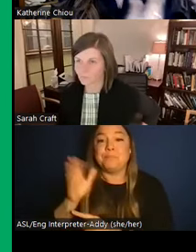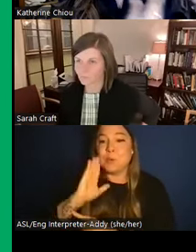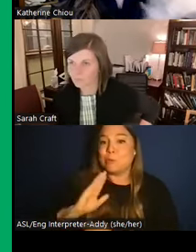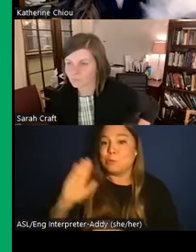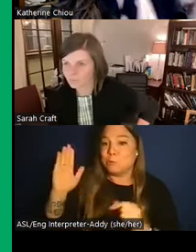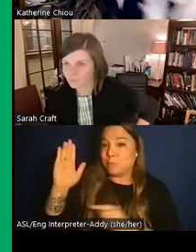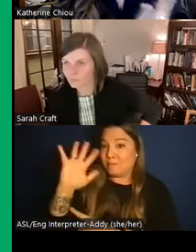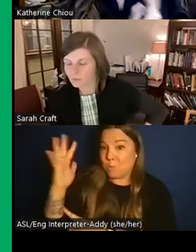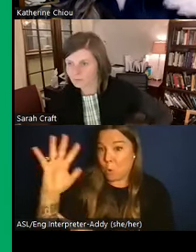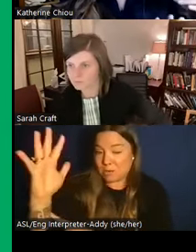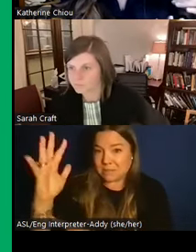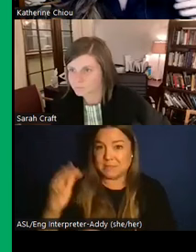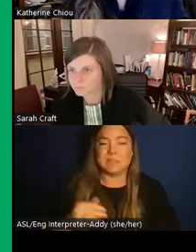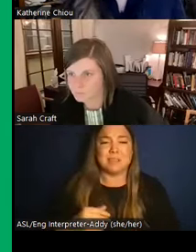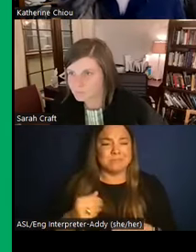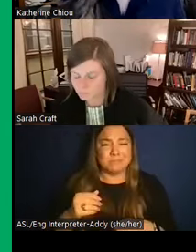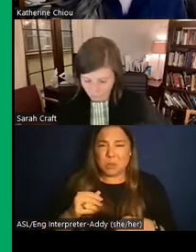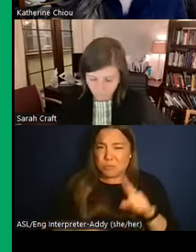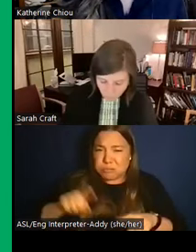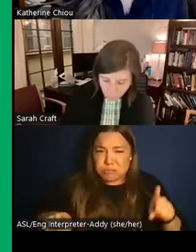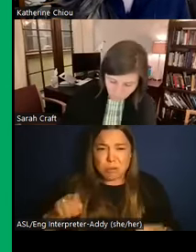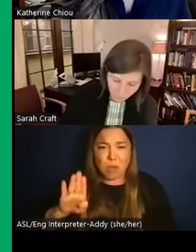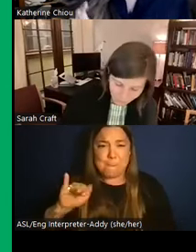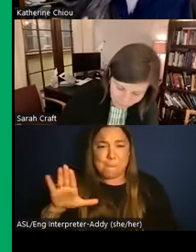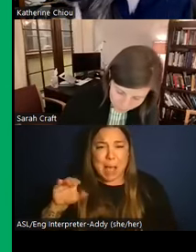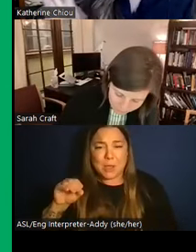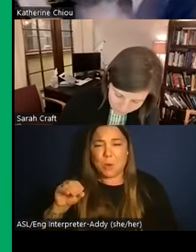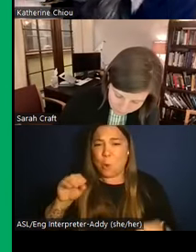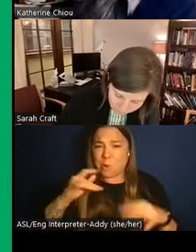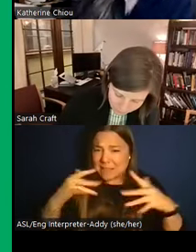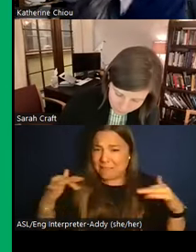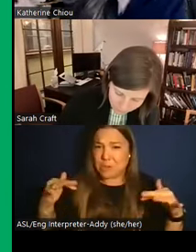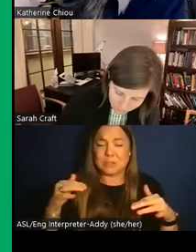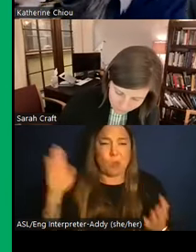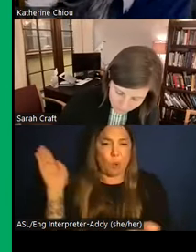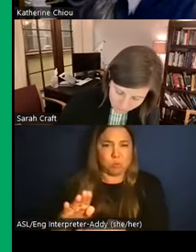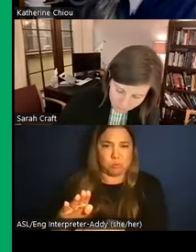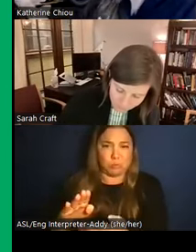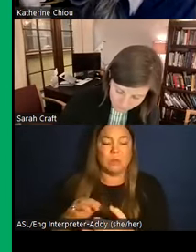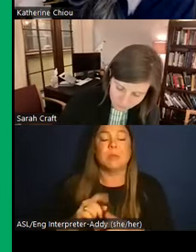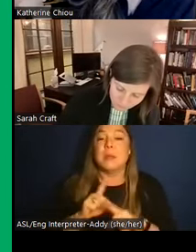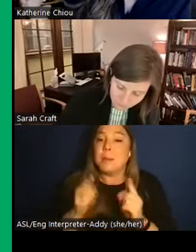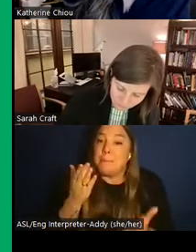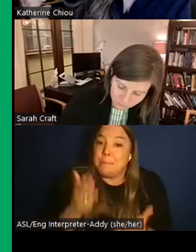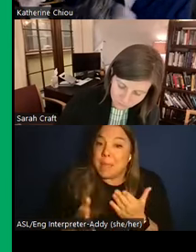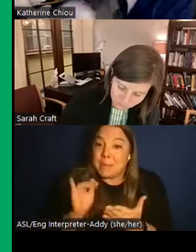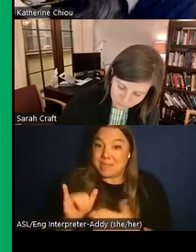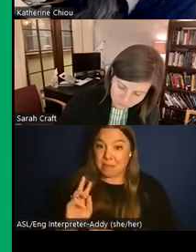of having high amounts of biodiversity no longer exist. But it seems like they were indicating that this plant may have been perhaps